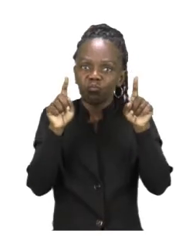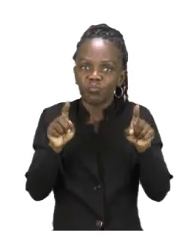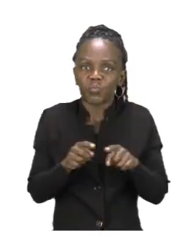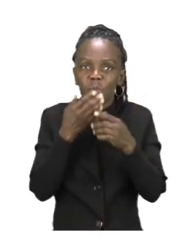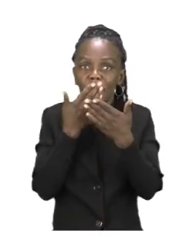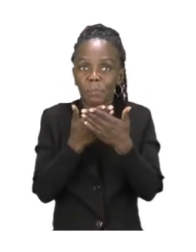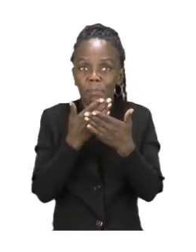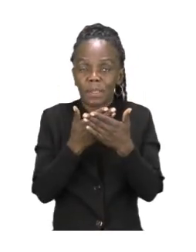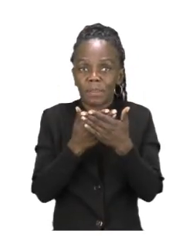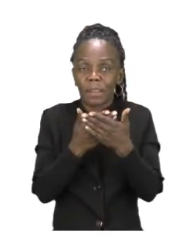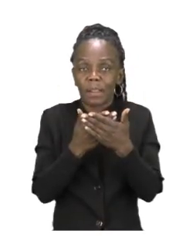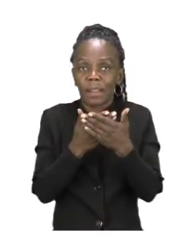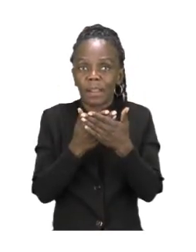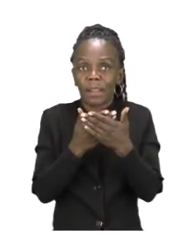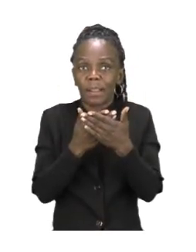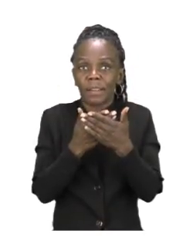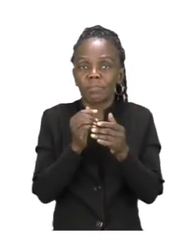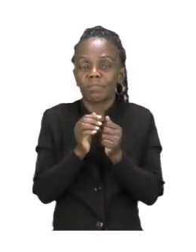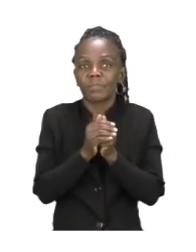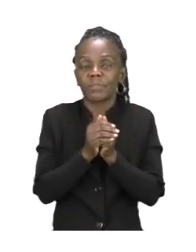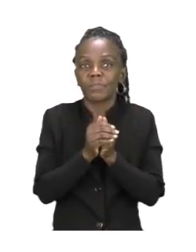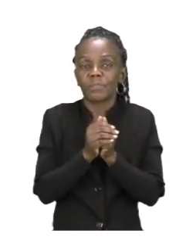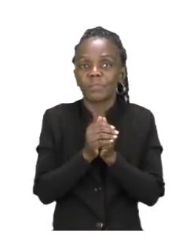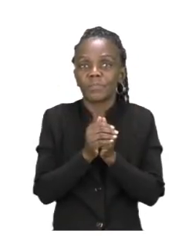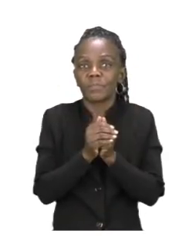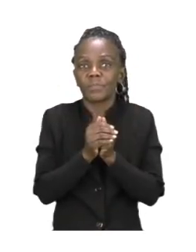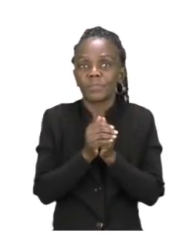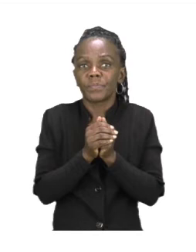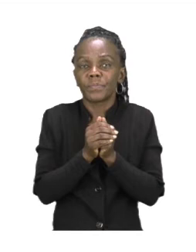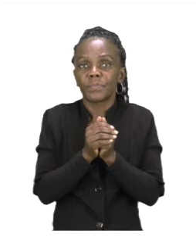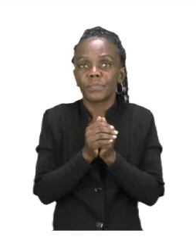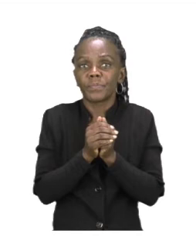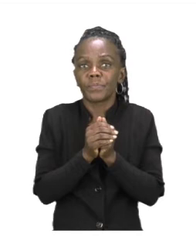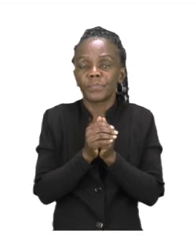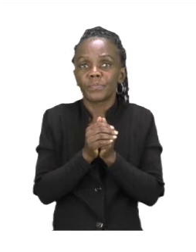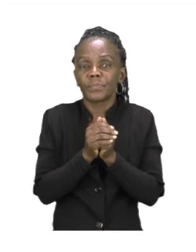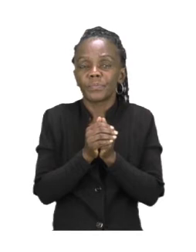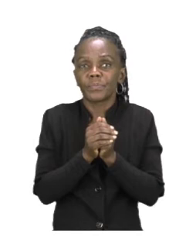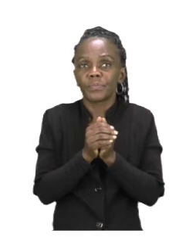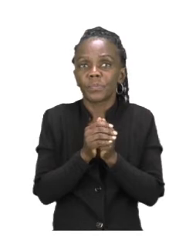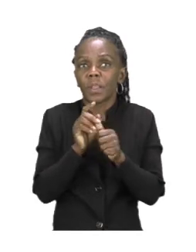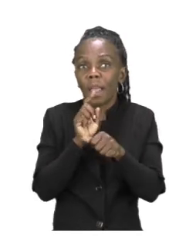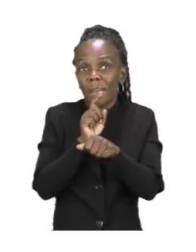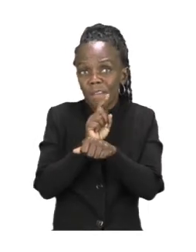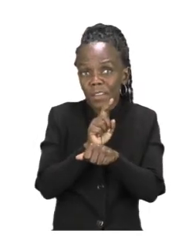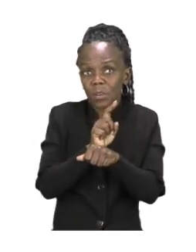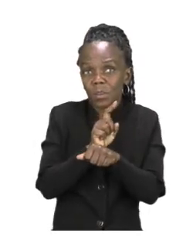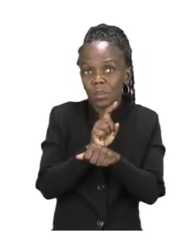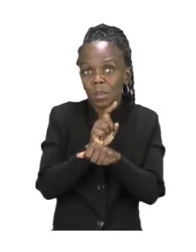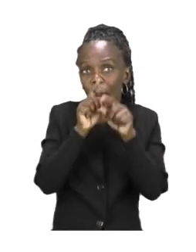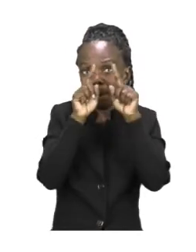So let us take a look at each part. The first one that we can see